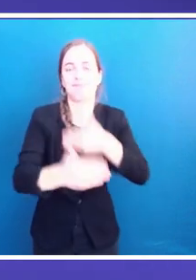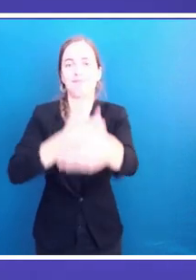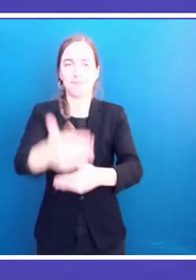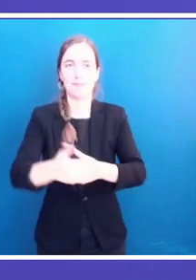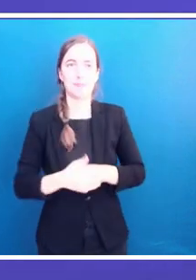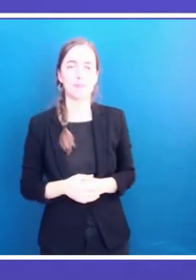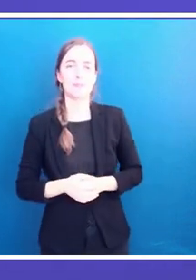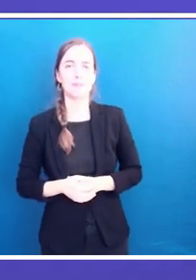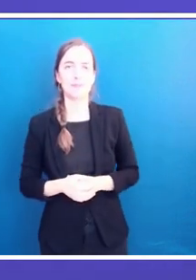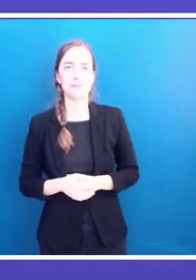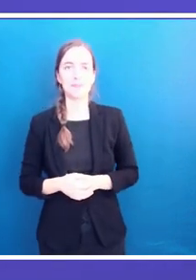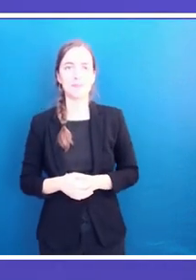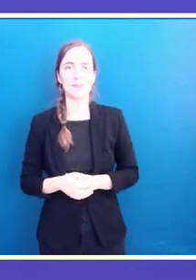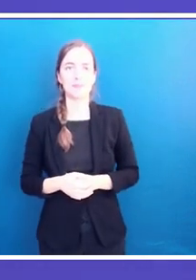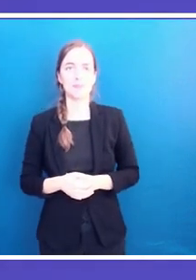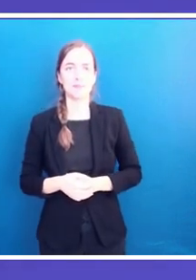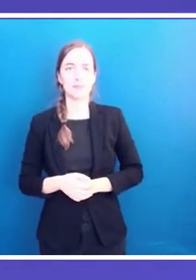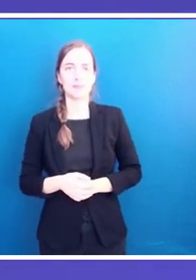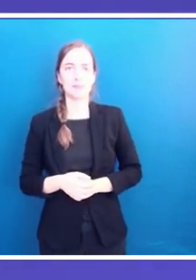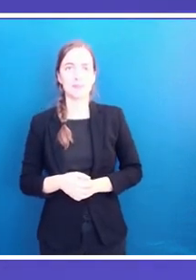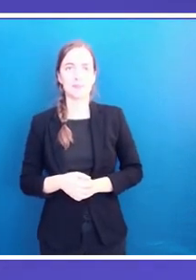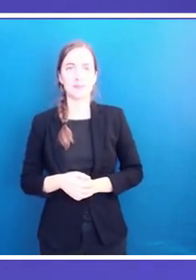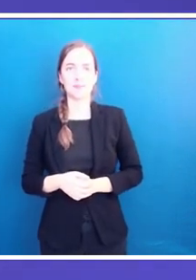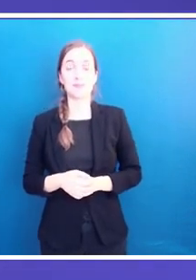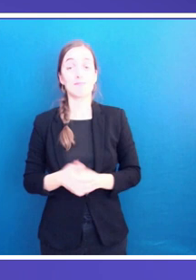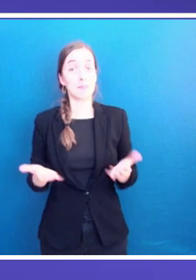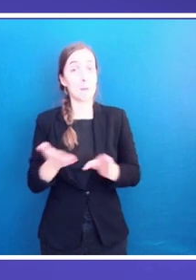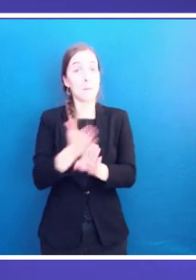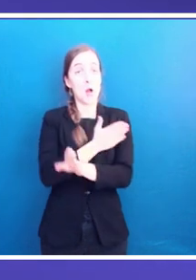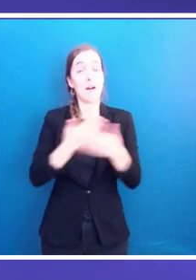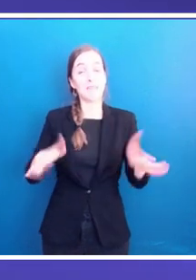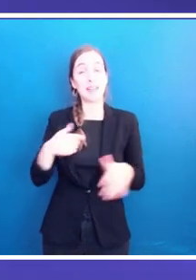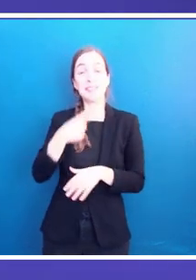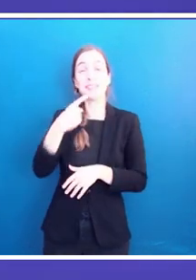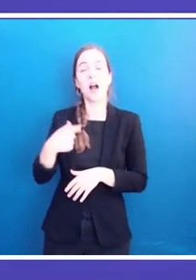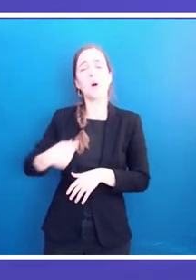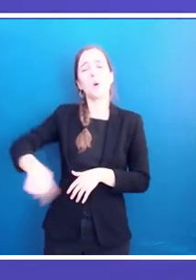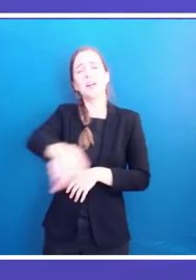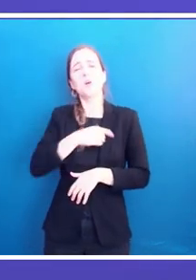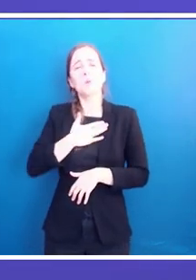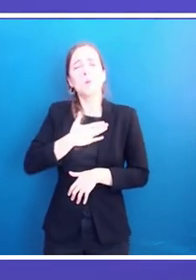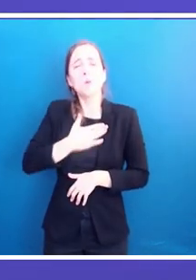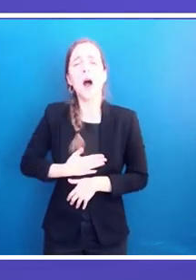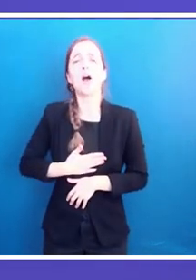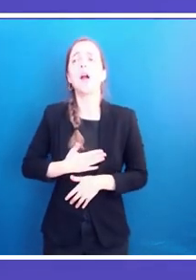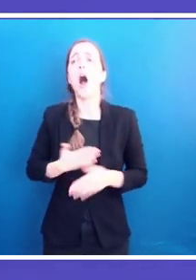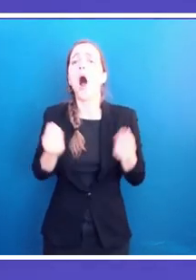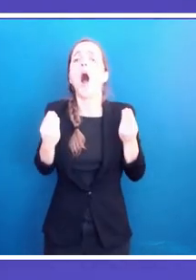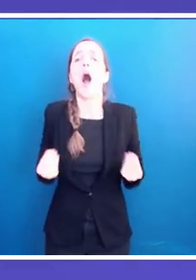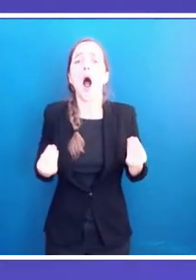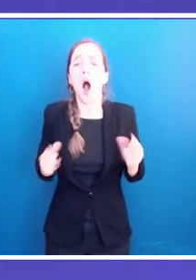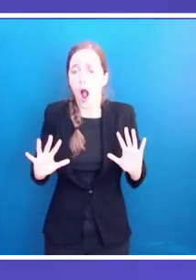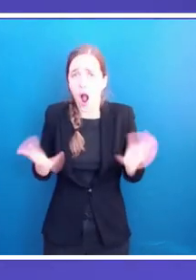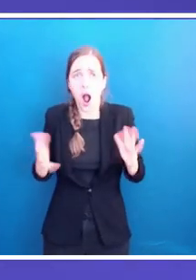action. Many believe that this is something that should be confined, if at all present, to the development cooperation